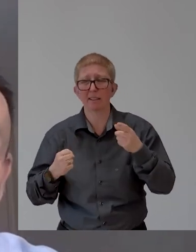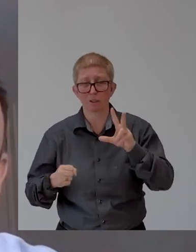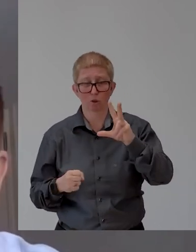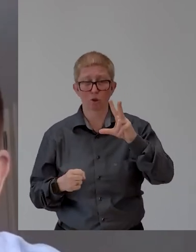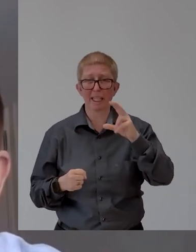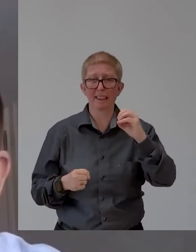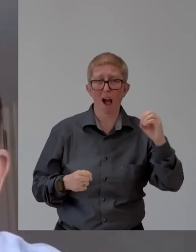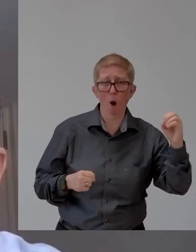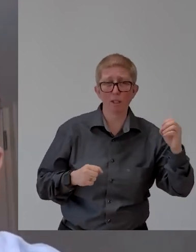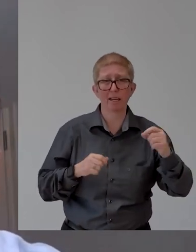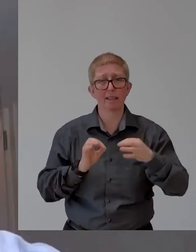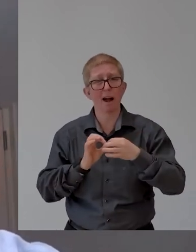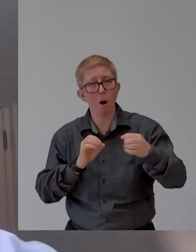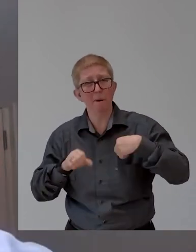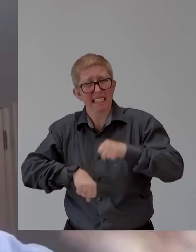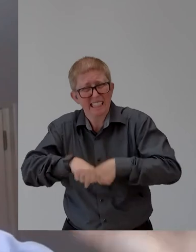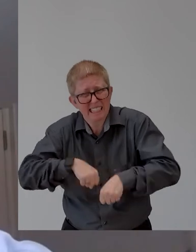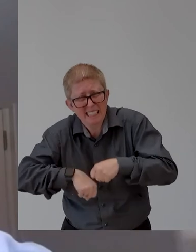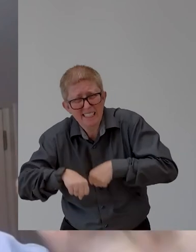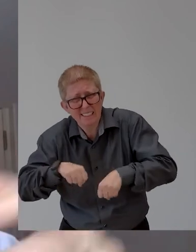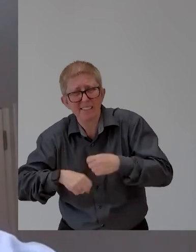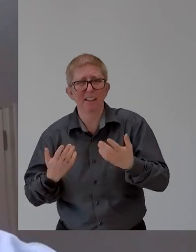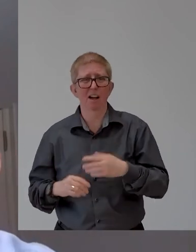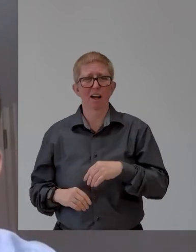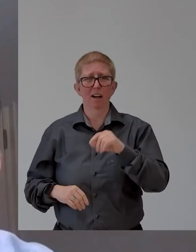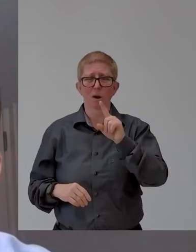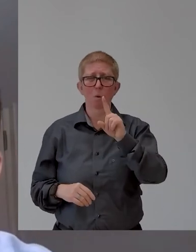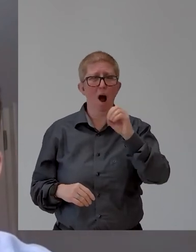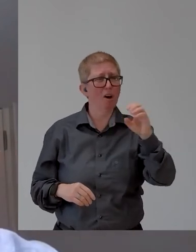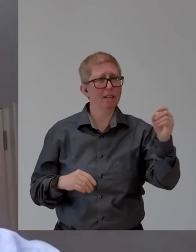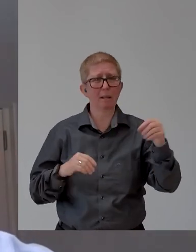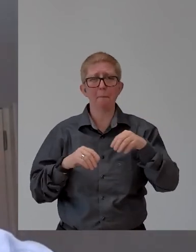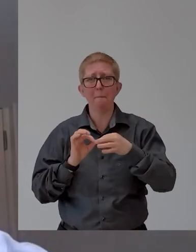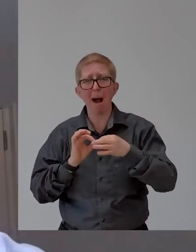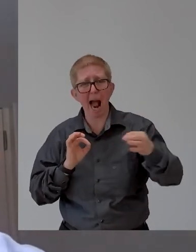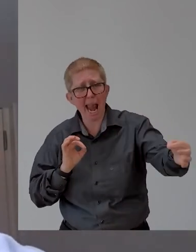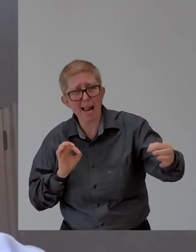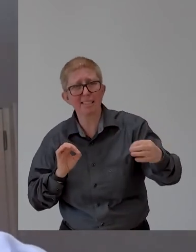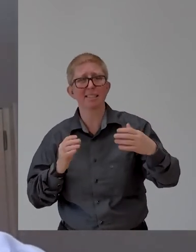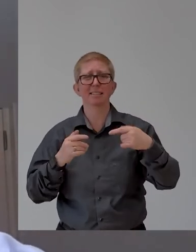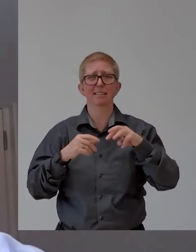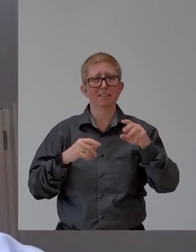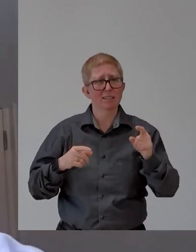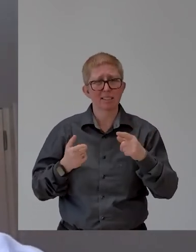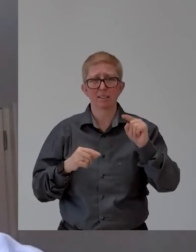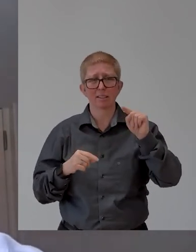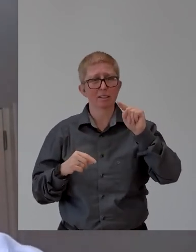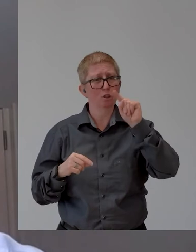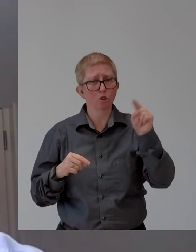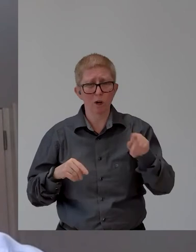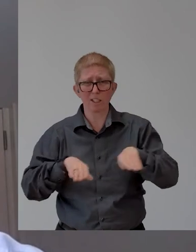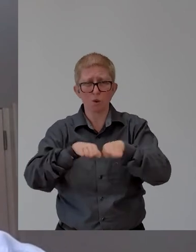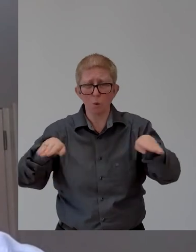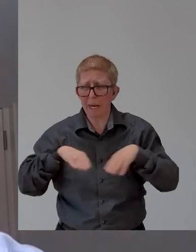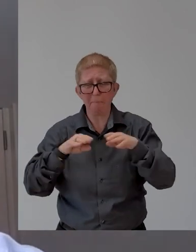you know, almost a hundred miles, uh, many times across Lake Zurich. Um, well, not a very good swimmer and, um,